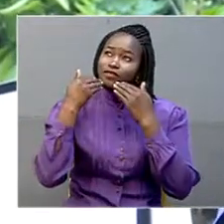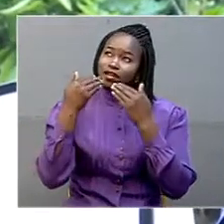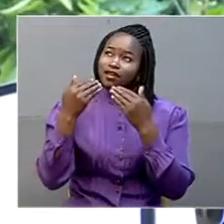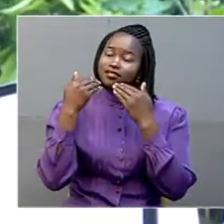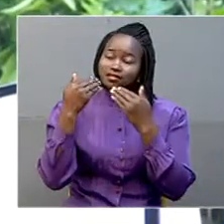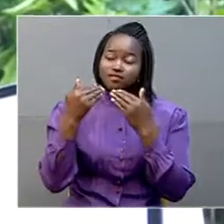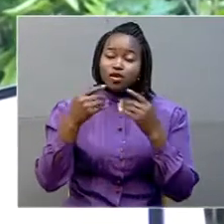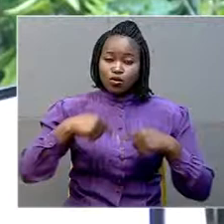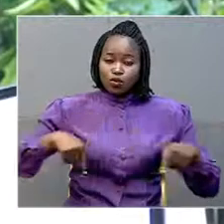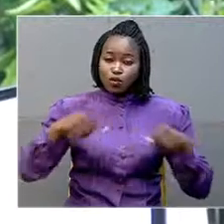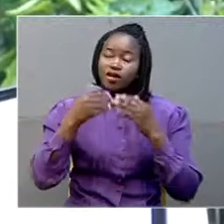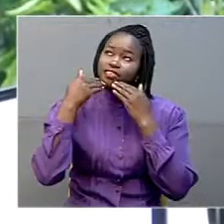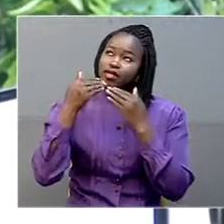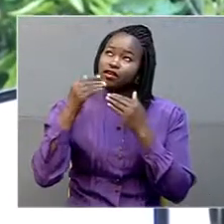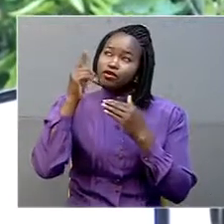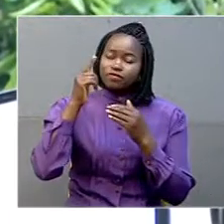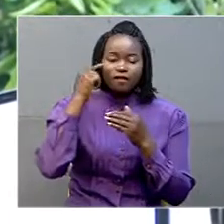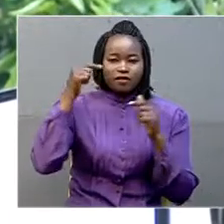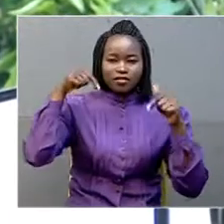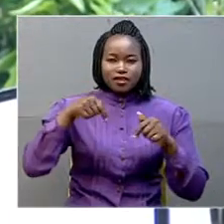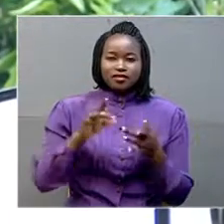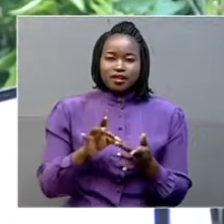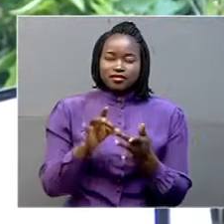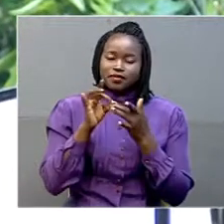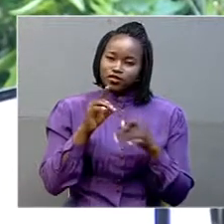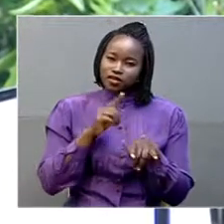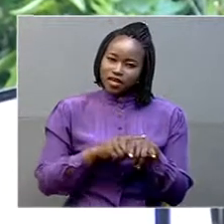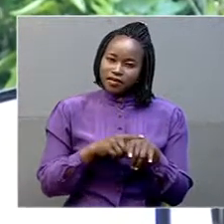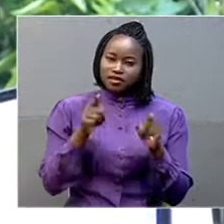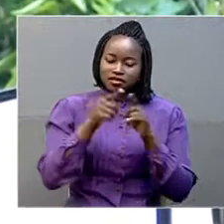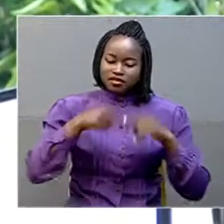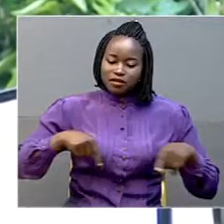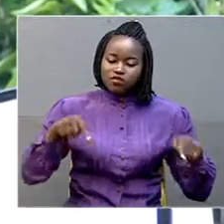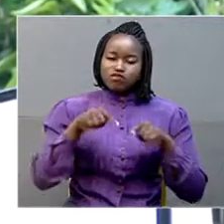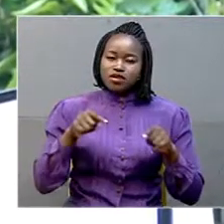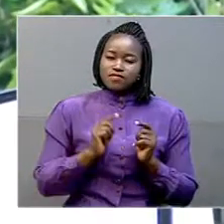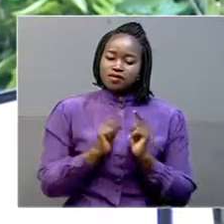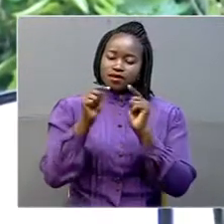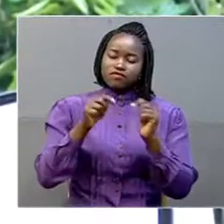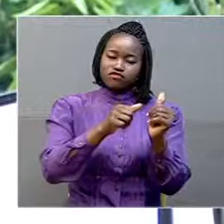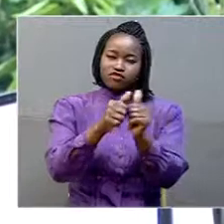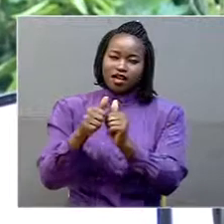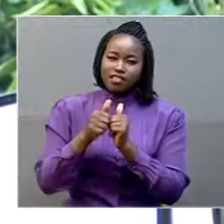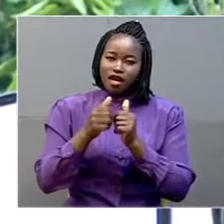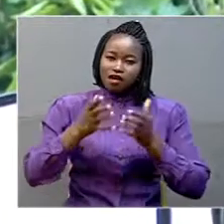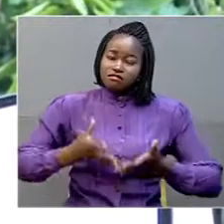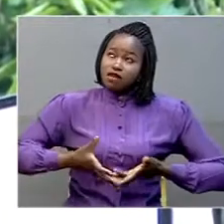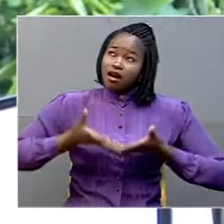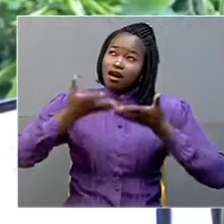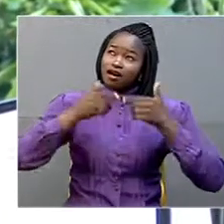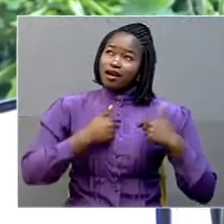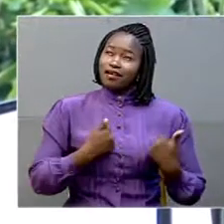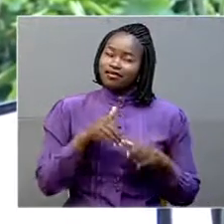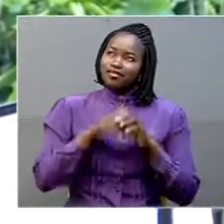We thank you for this special time when we come together to lift up our hearts in worship and gratitude.